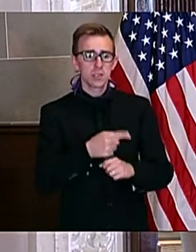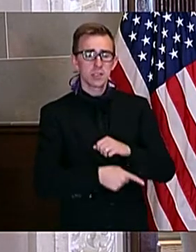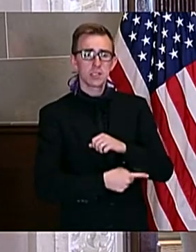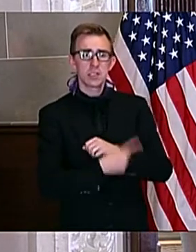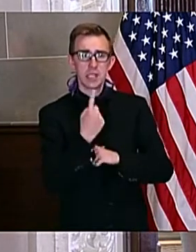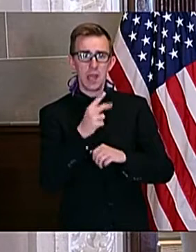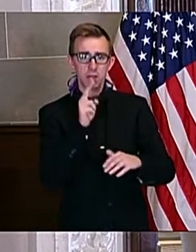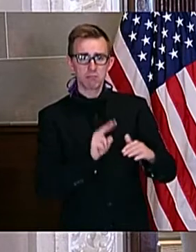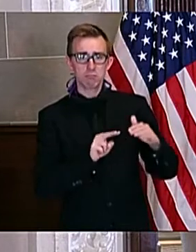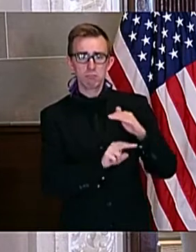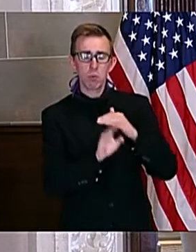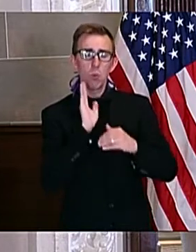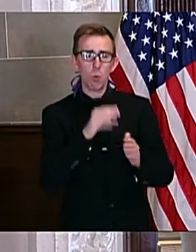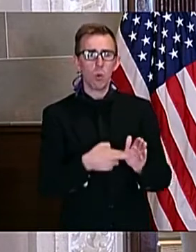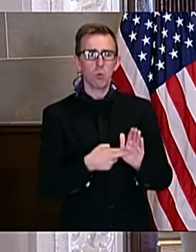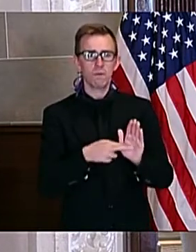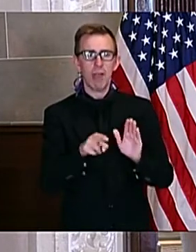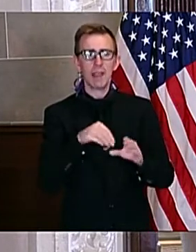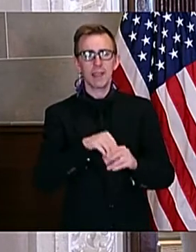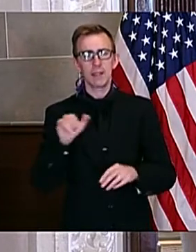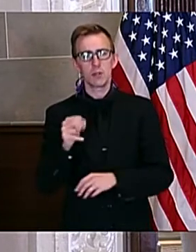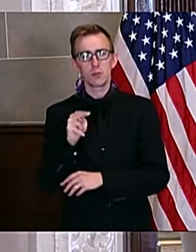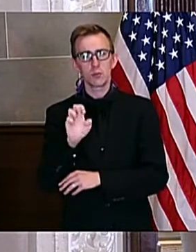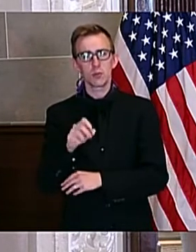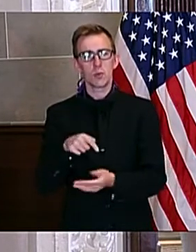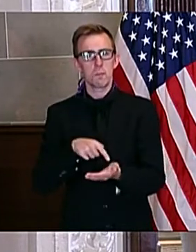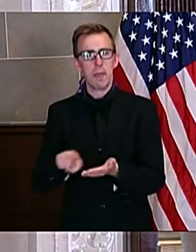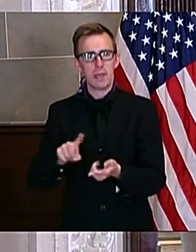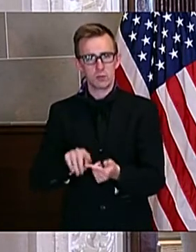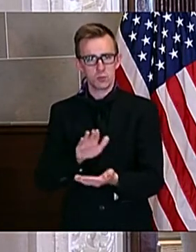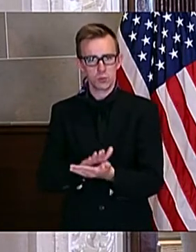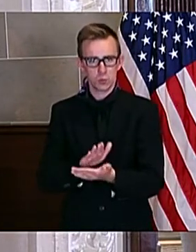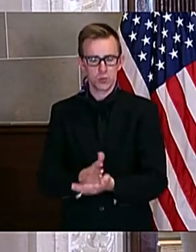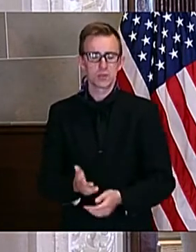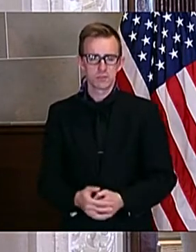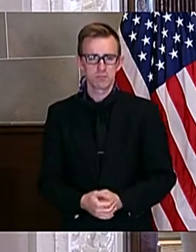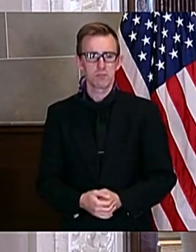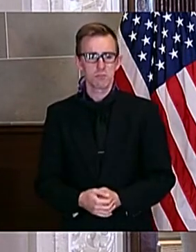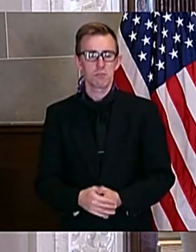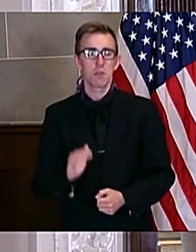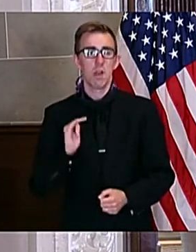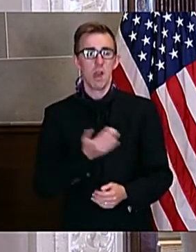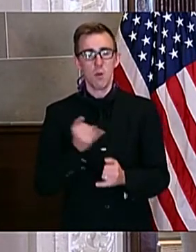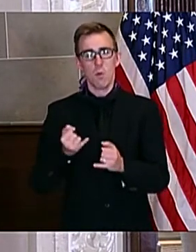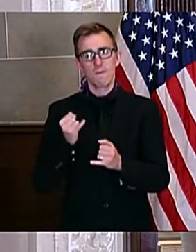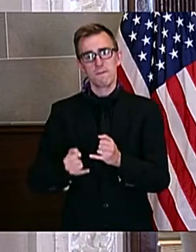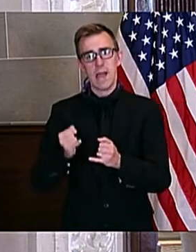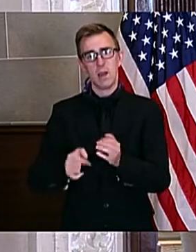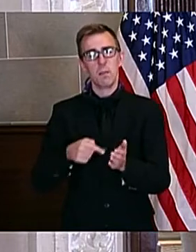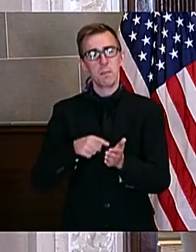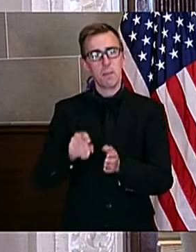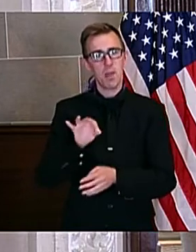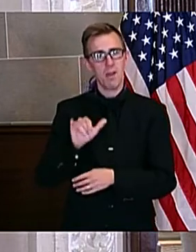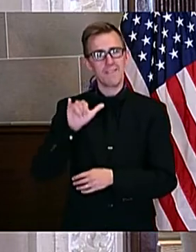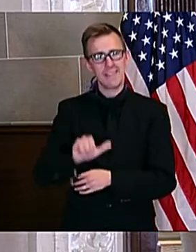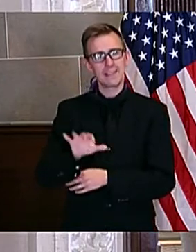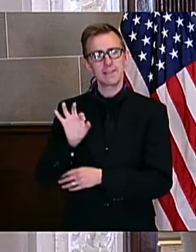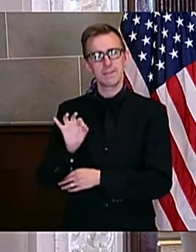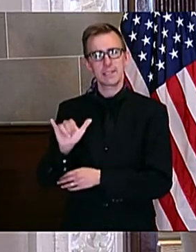will be reflected in our June payment to schools, which is our final payment of this fiscal year.